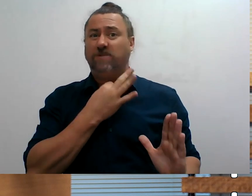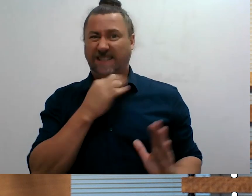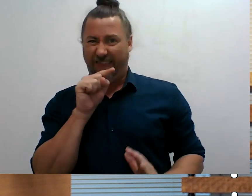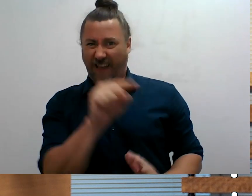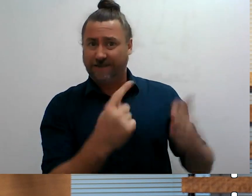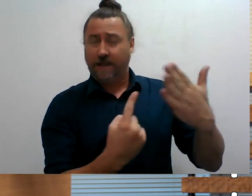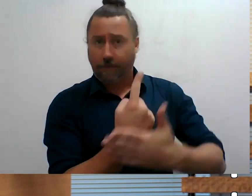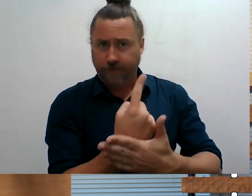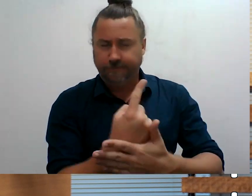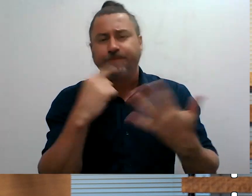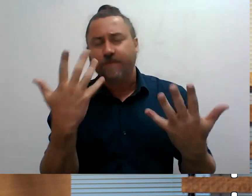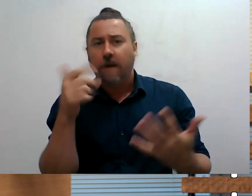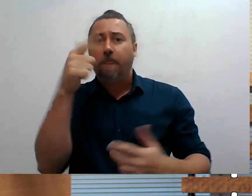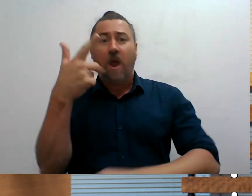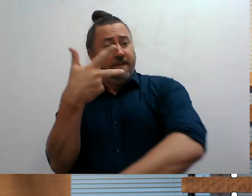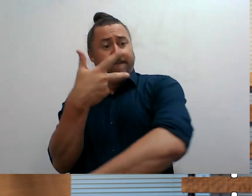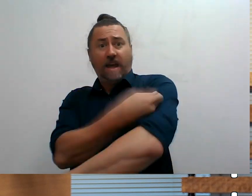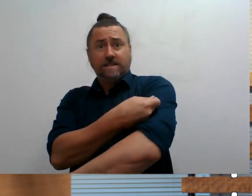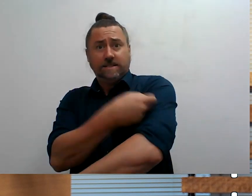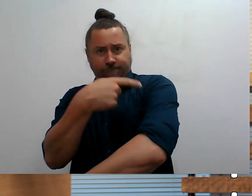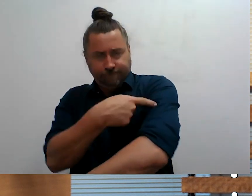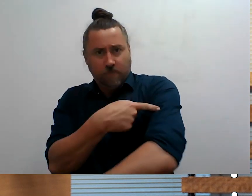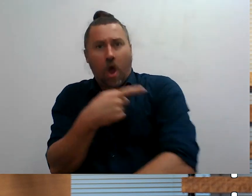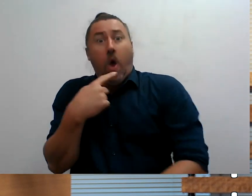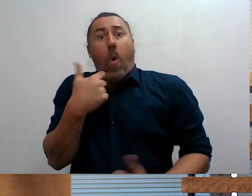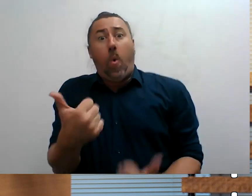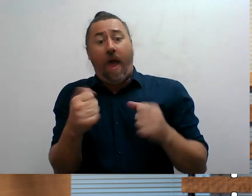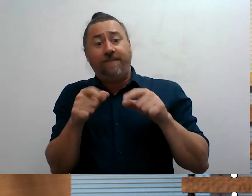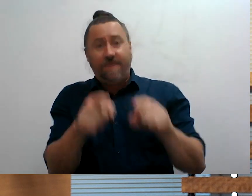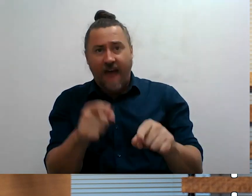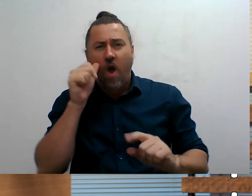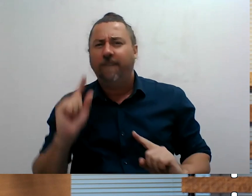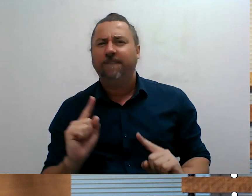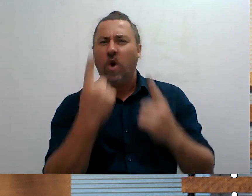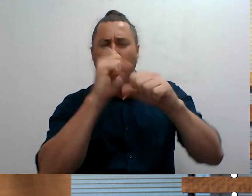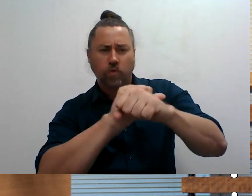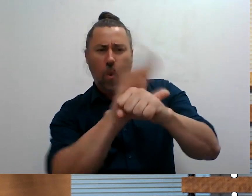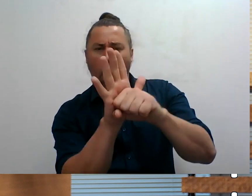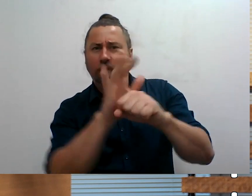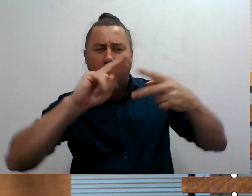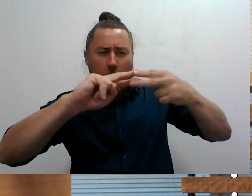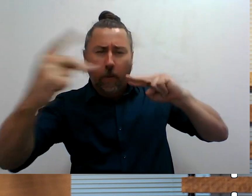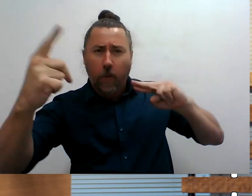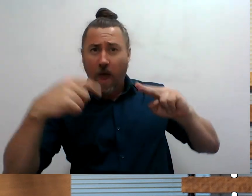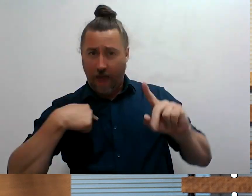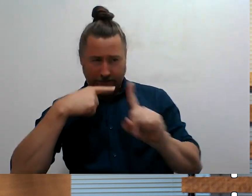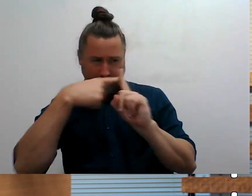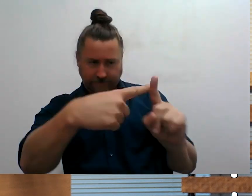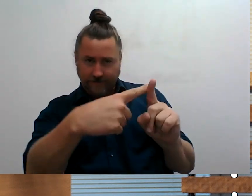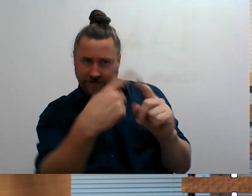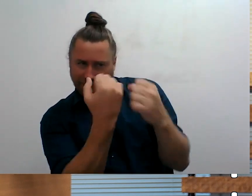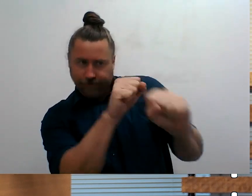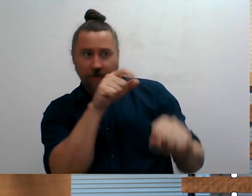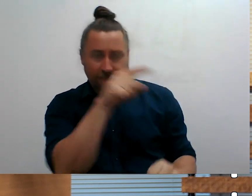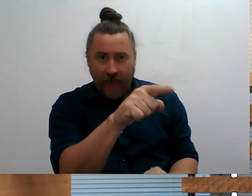Well, like the first vaccines we had, it targets the original strain of COVID-19. But more importantly, it also has been specially